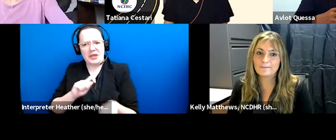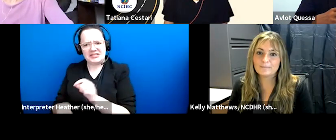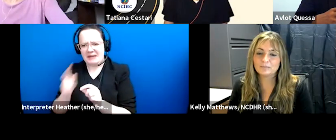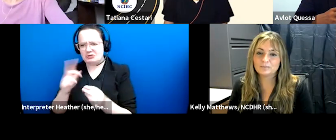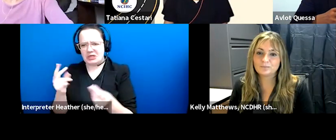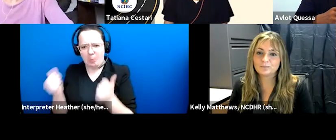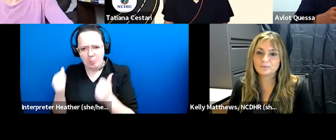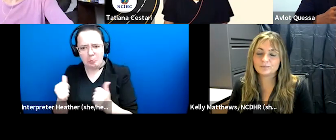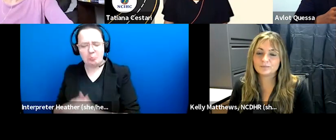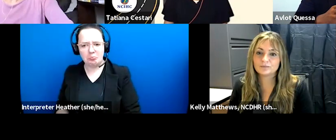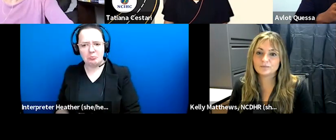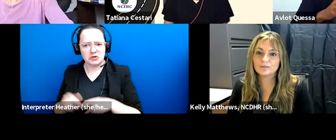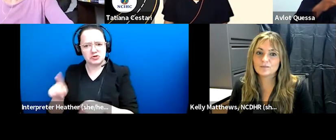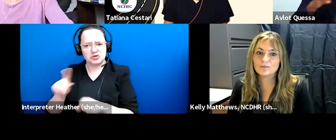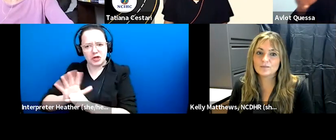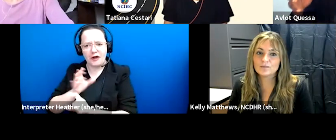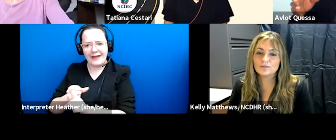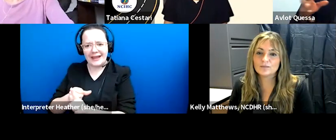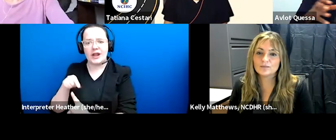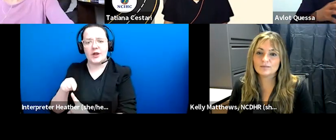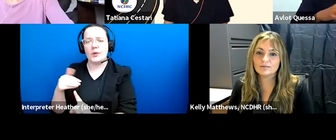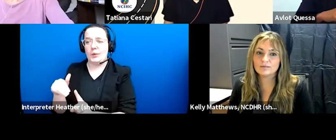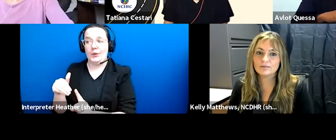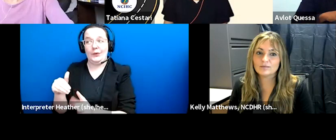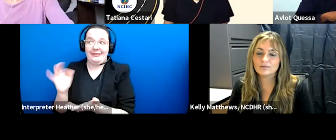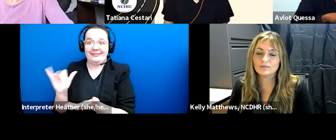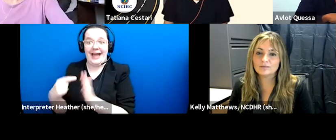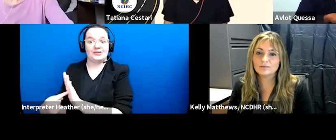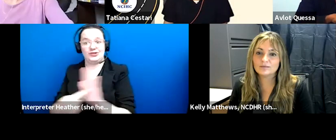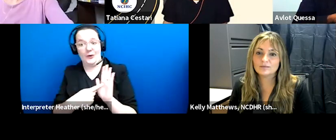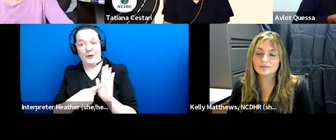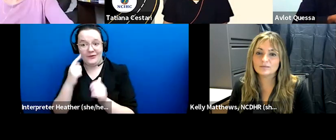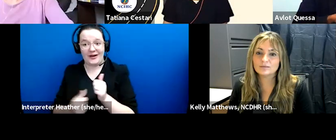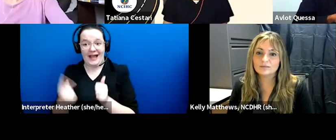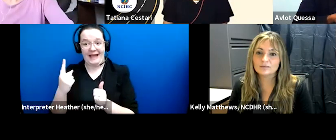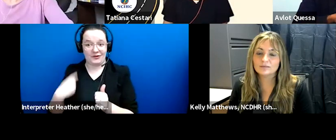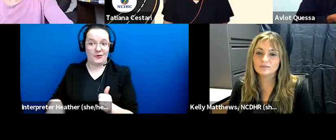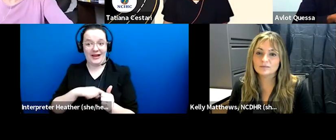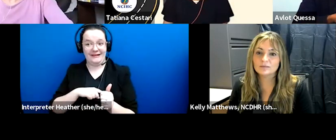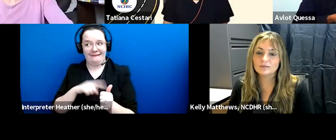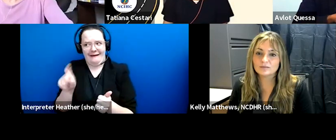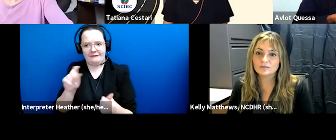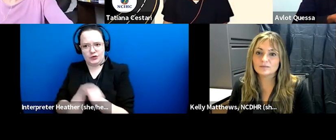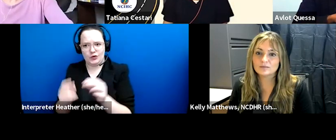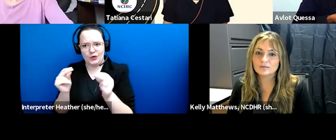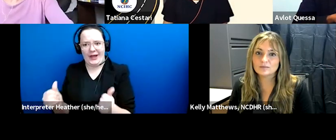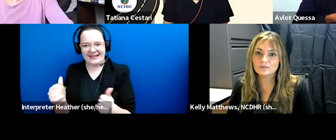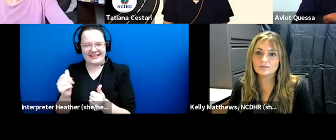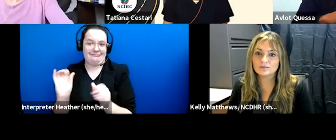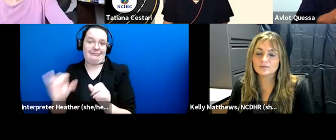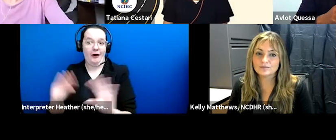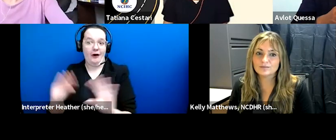uh as kobe has put a lot in display uh for every one of us to see so we were um